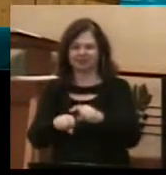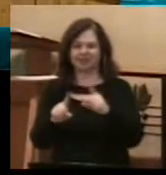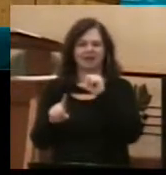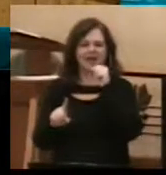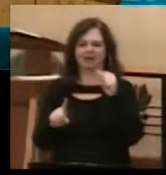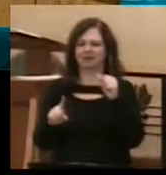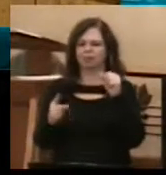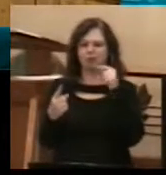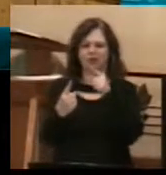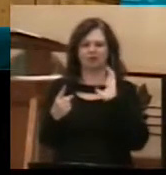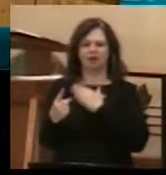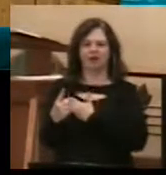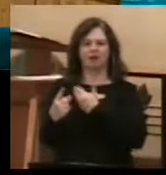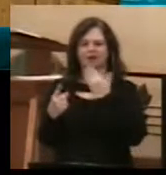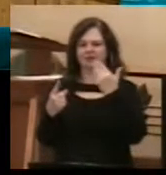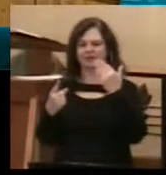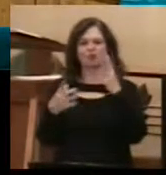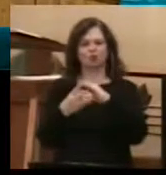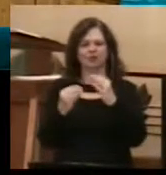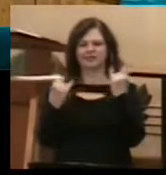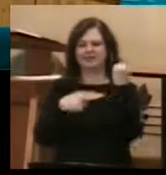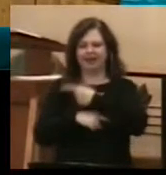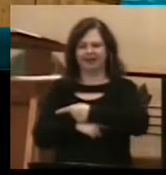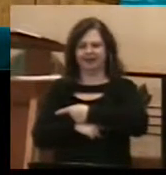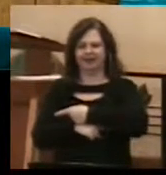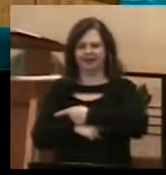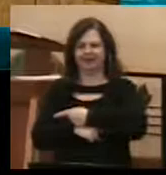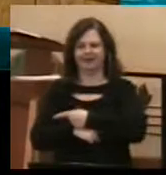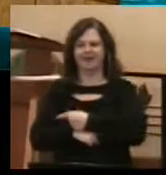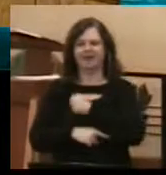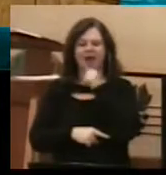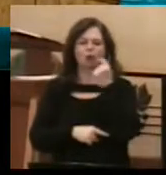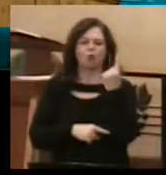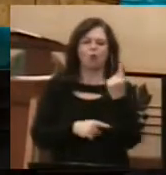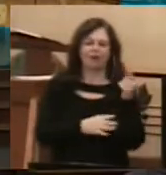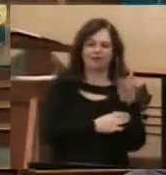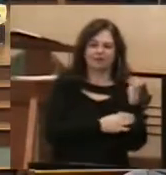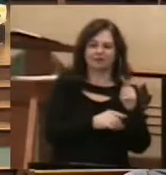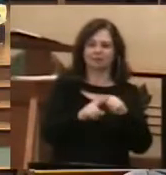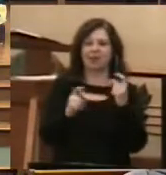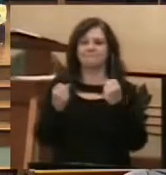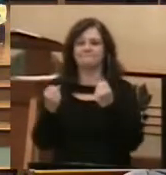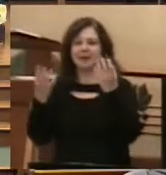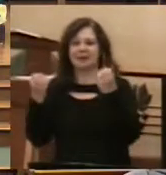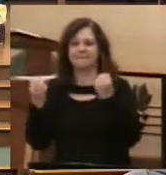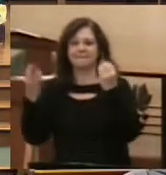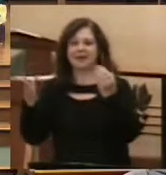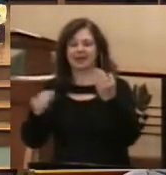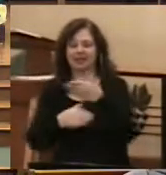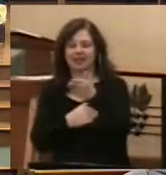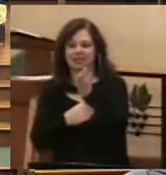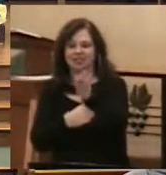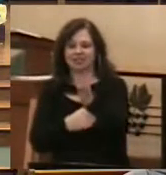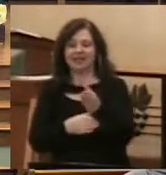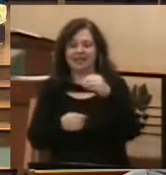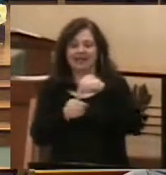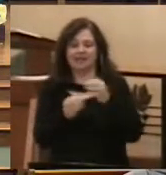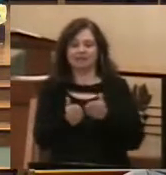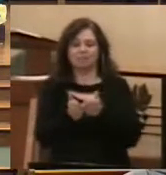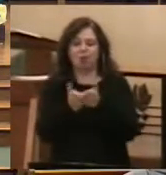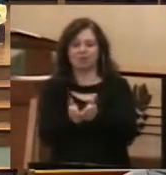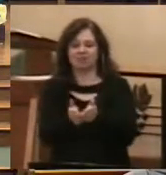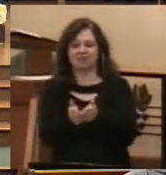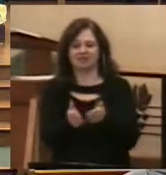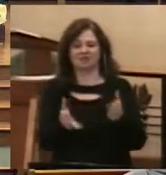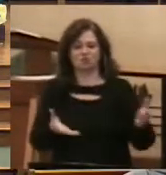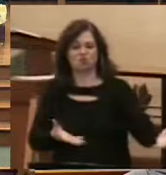story today. Not one fish, but a plethora of fish that fill a boat to capacity, so much so that Simon